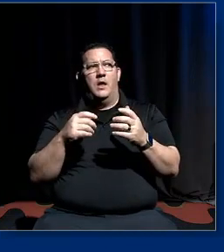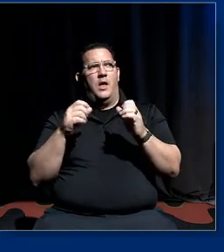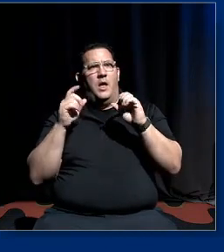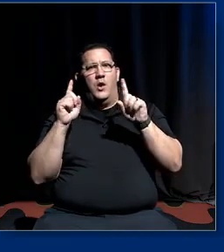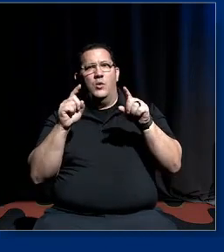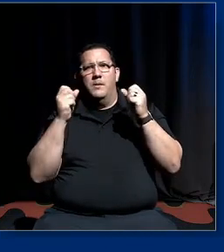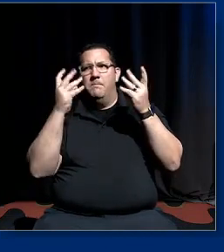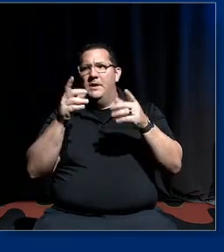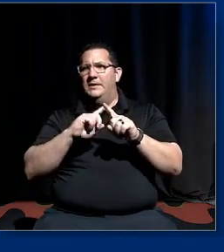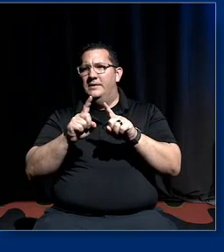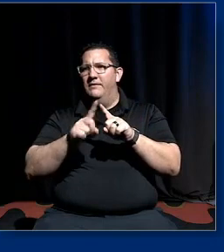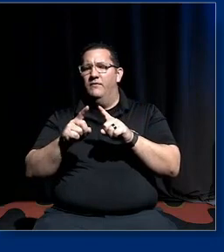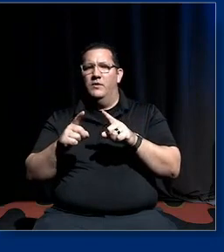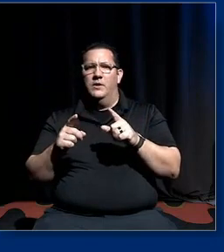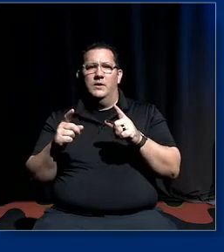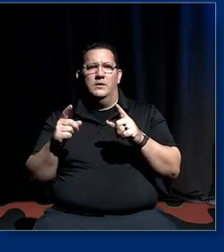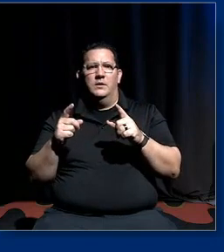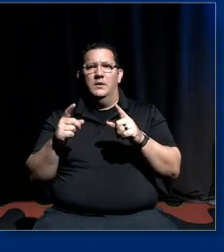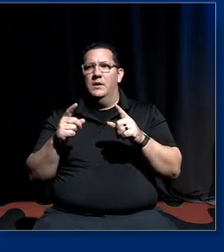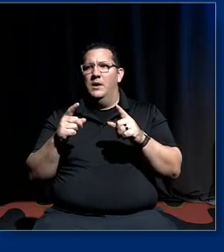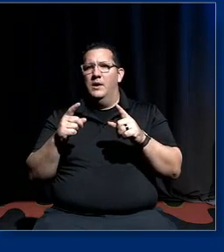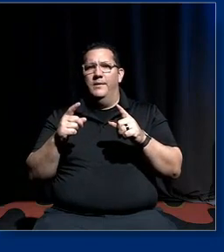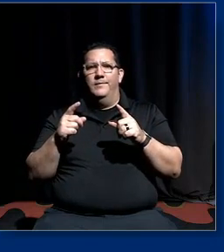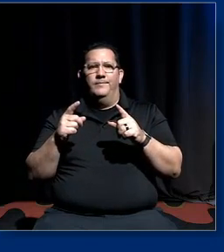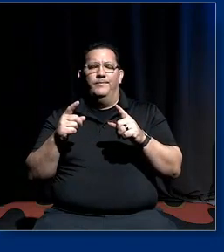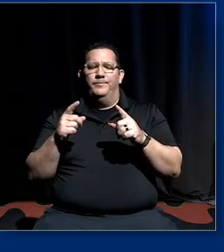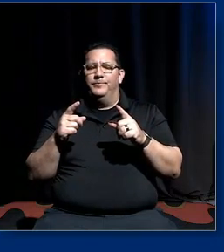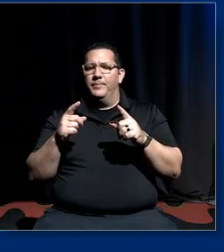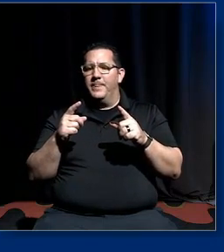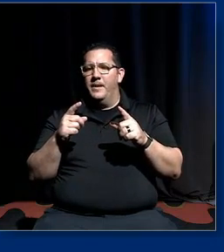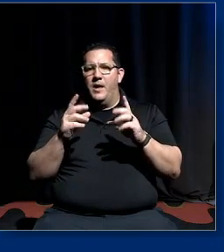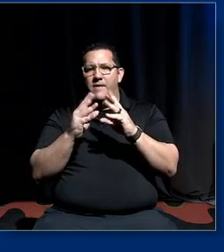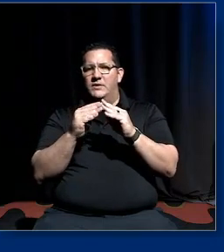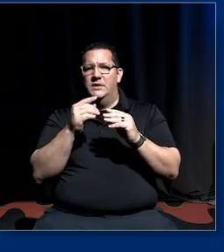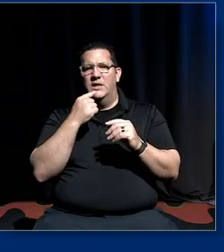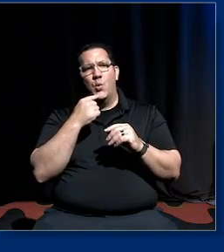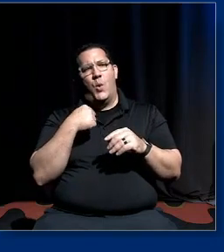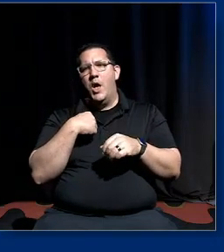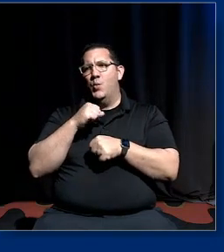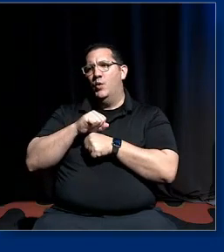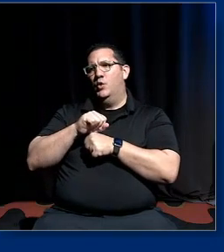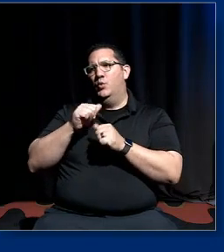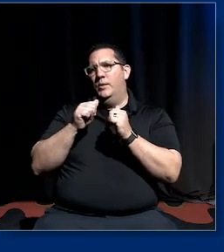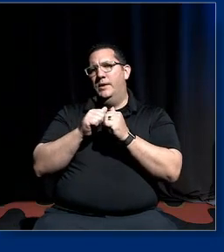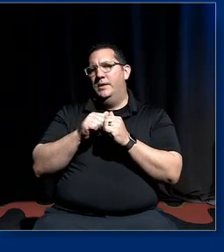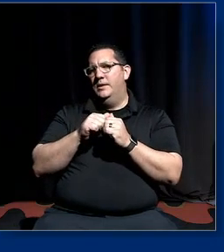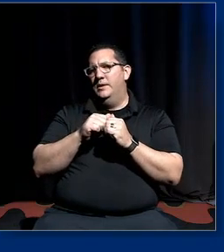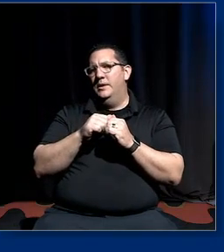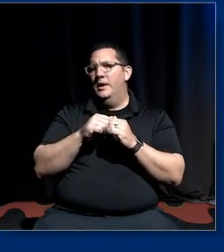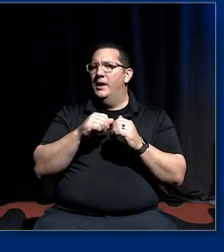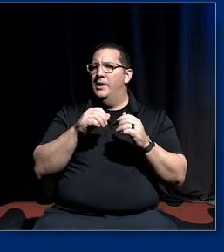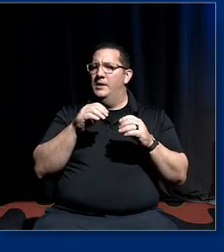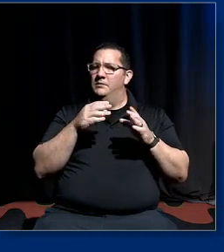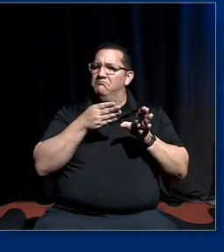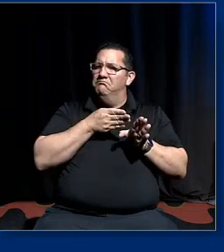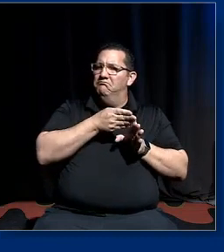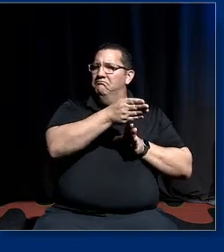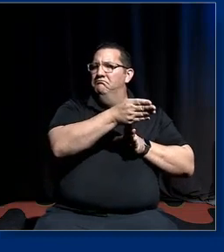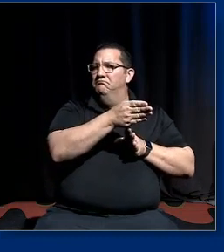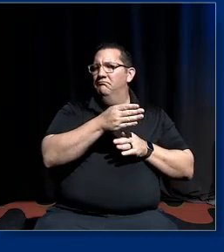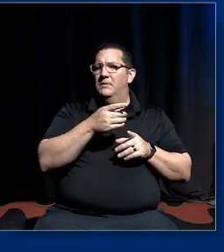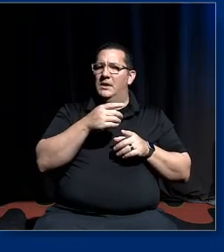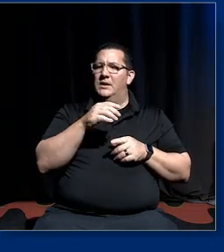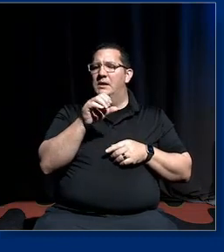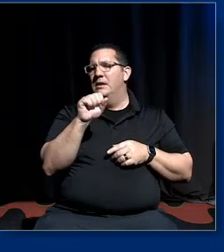where people go oh well i'm in i i do intersectional work by which they mean um they do gender or they do class